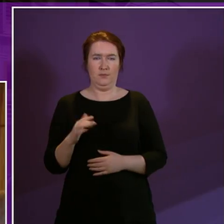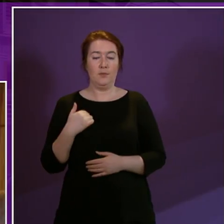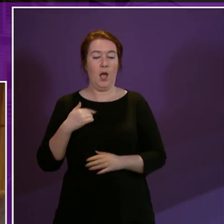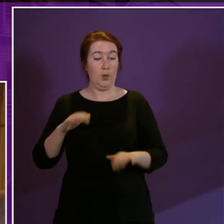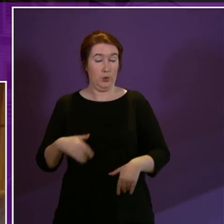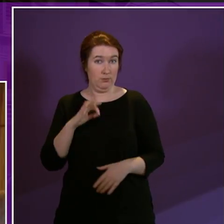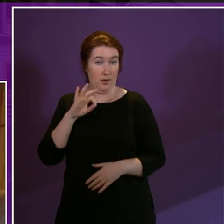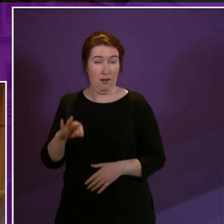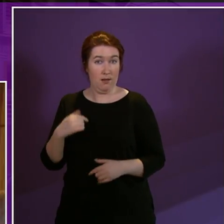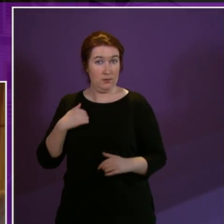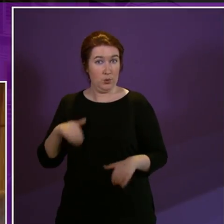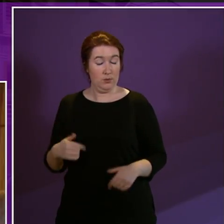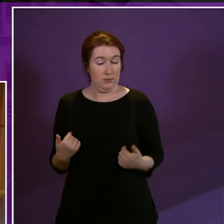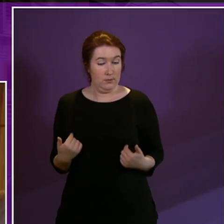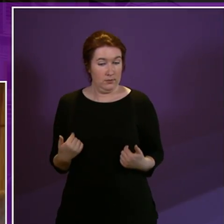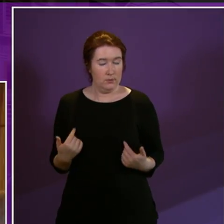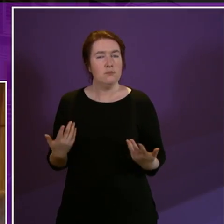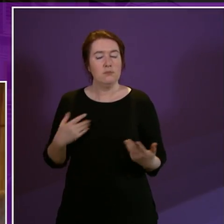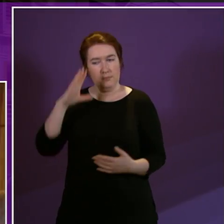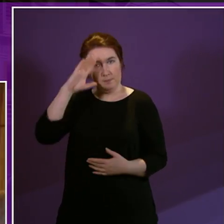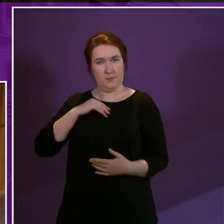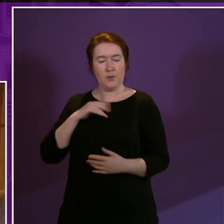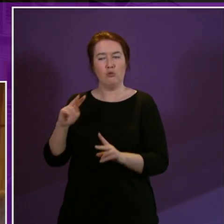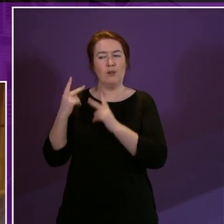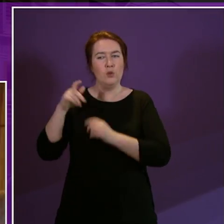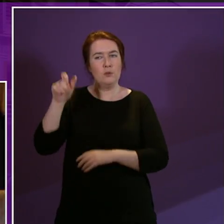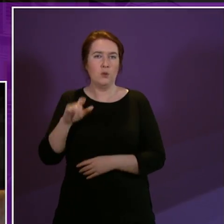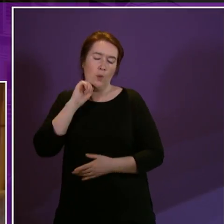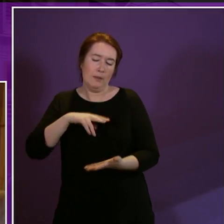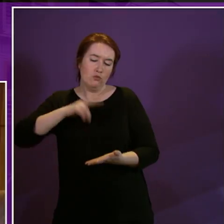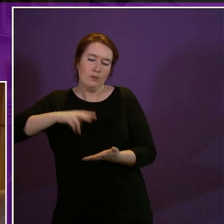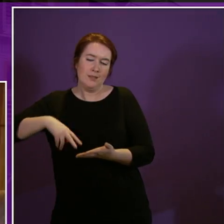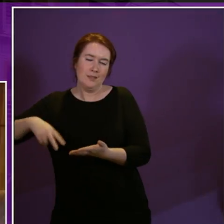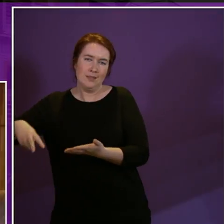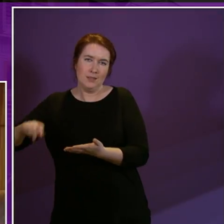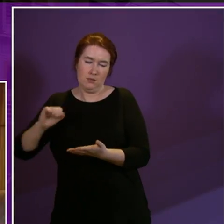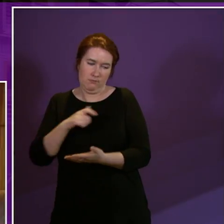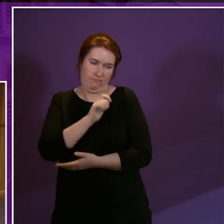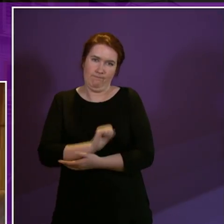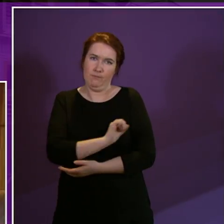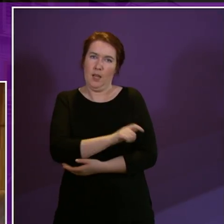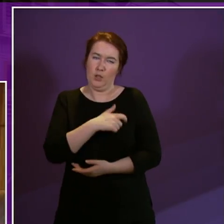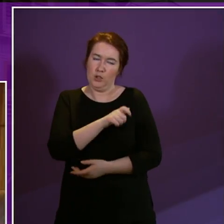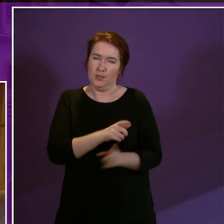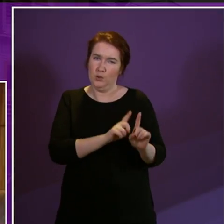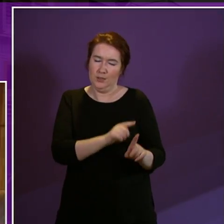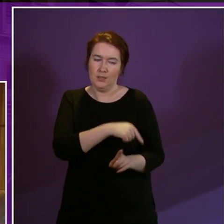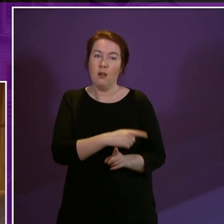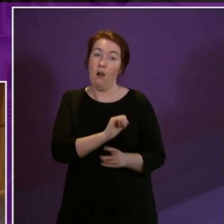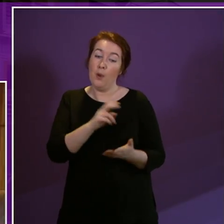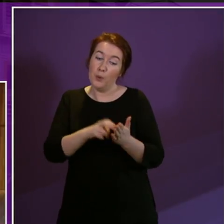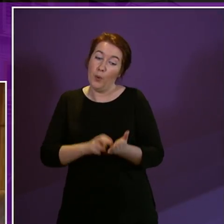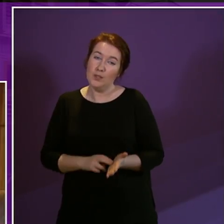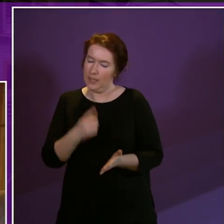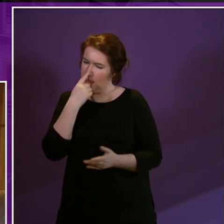shouldn't be making such an inquiry I was informed that the reviewer would be reading my constituent's notes and that this can